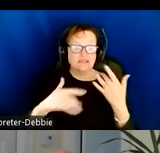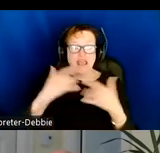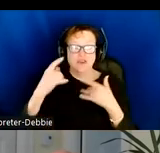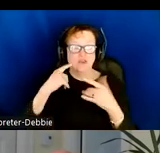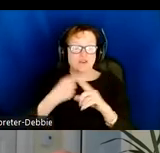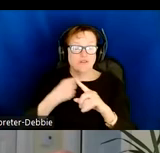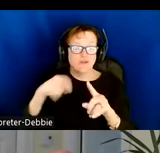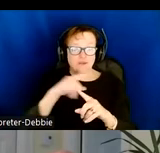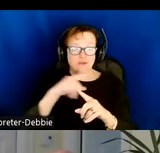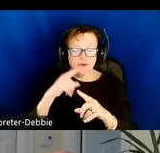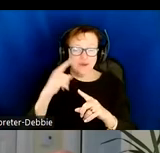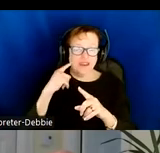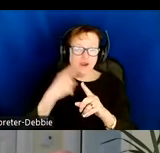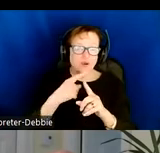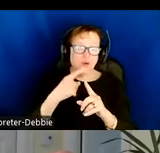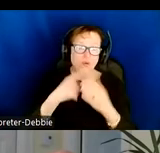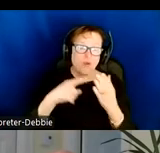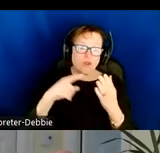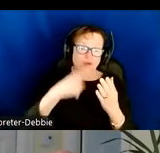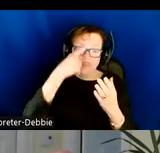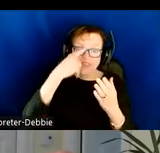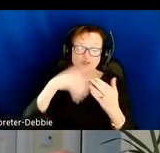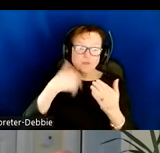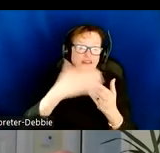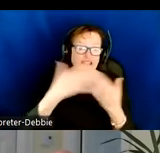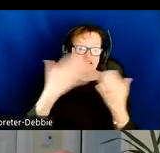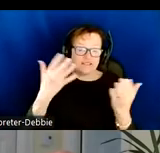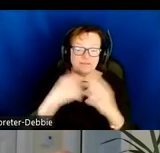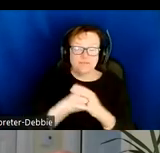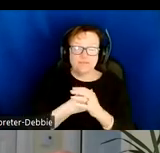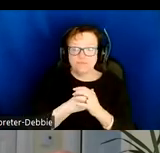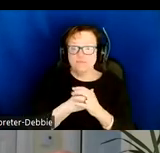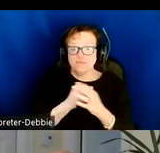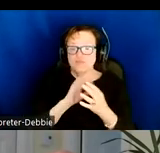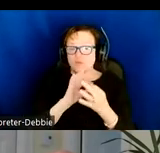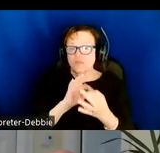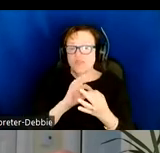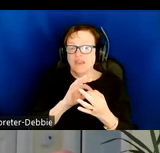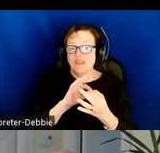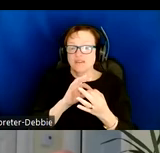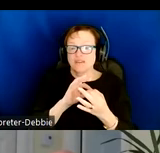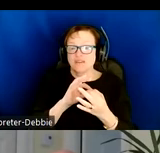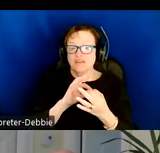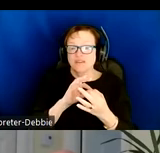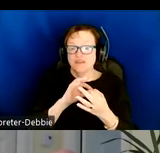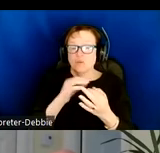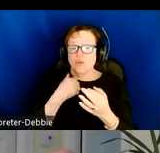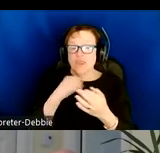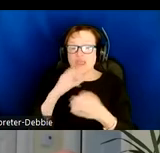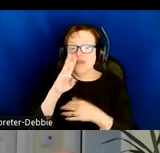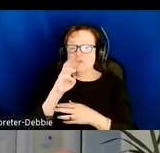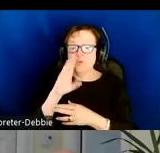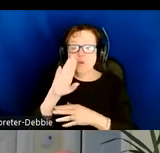you think the image experience should go next. And in that regard, we have the web-based